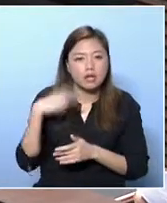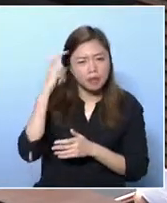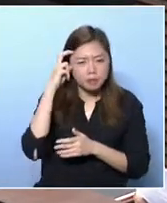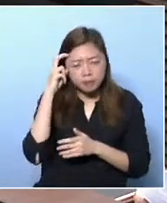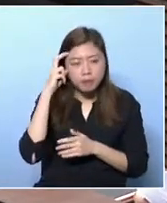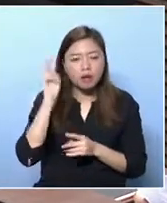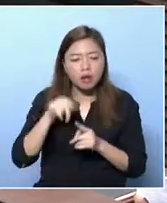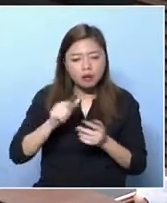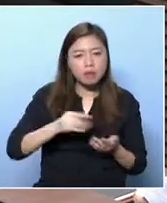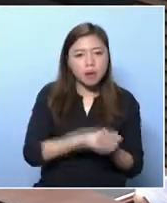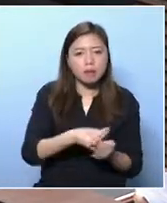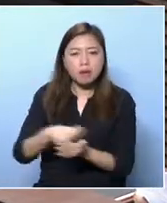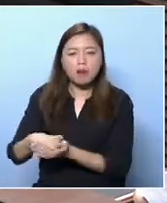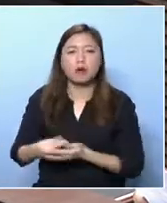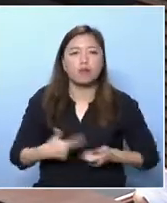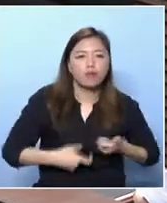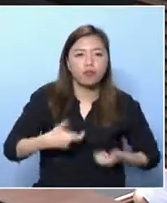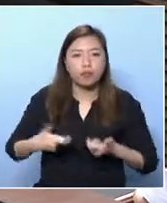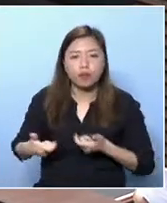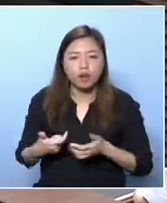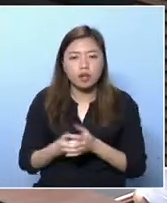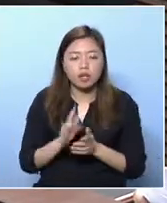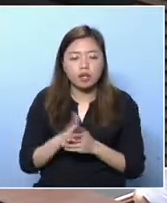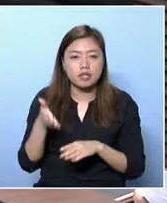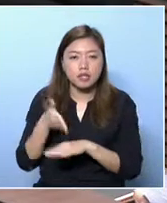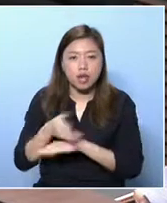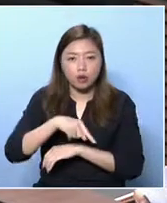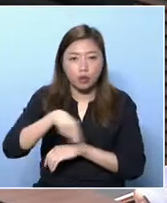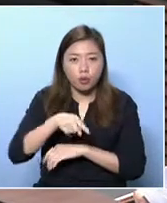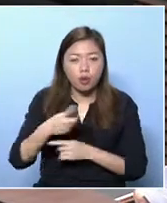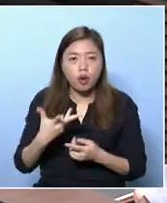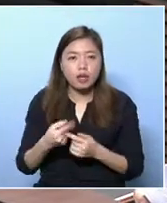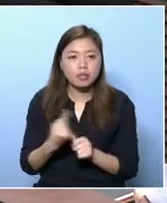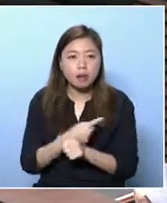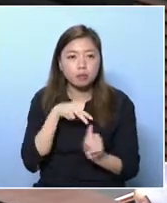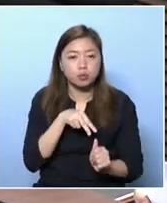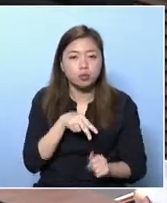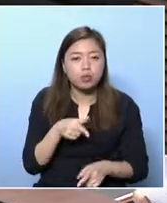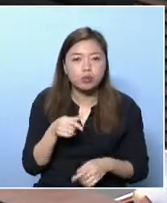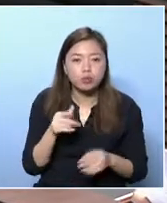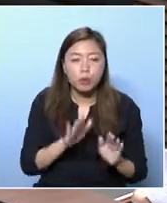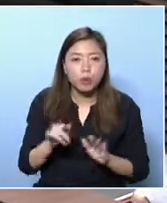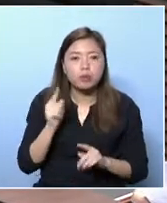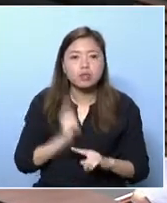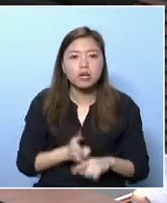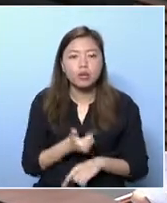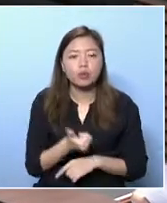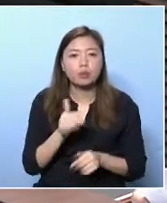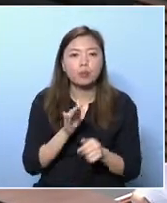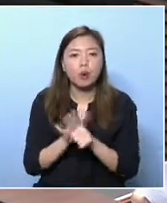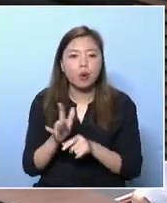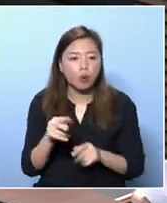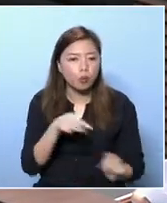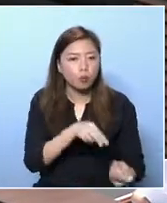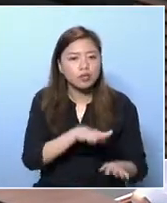not, then they have to spend every dollar very, very carefully. And the community childcare